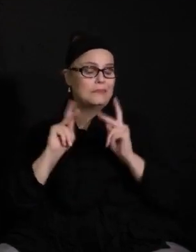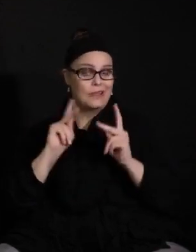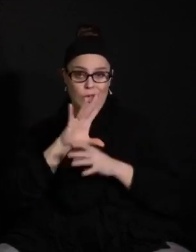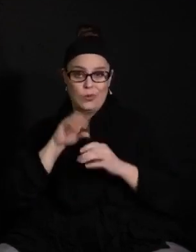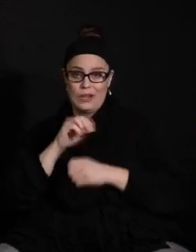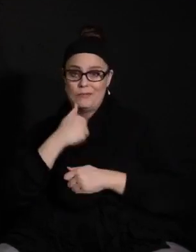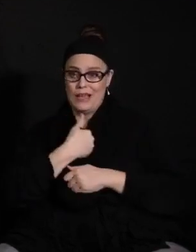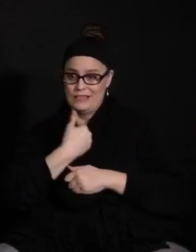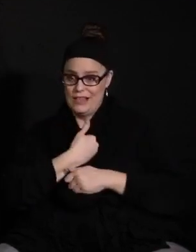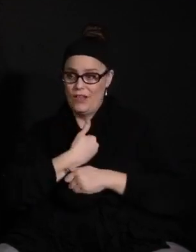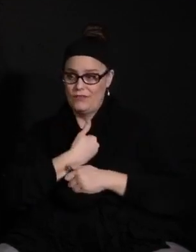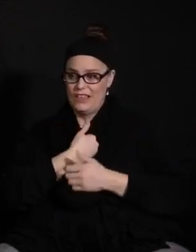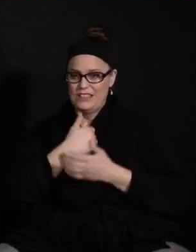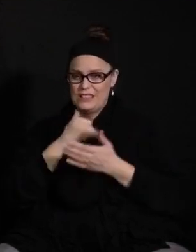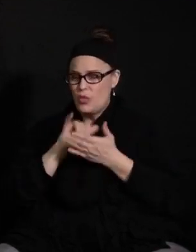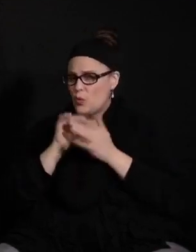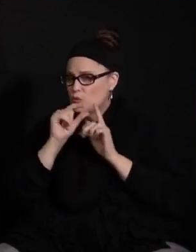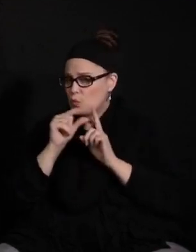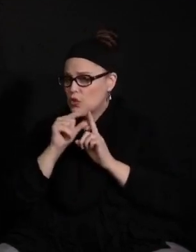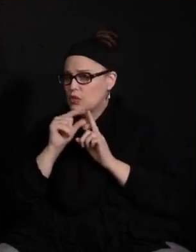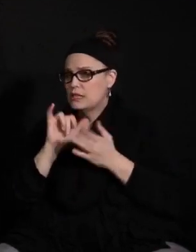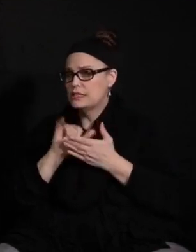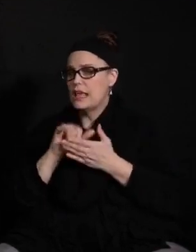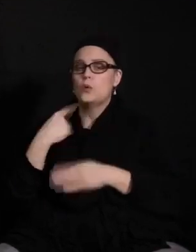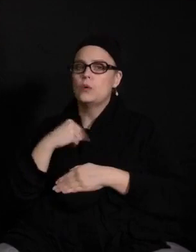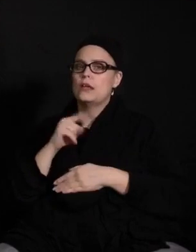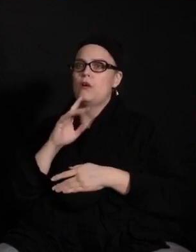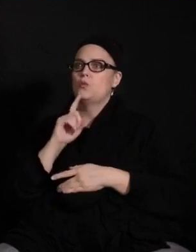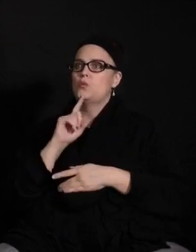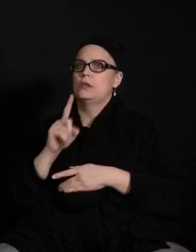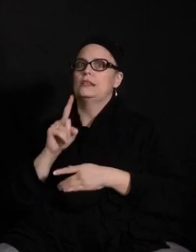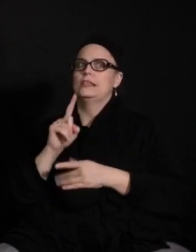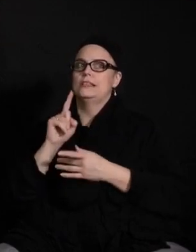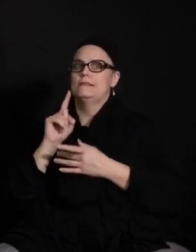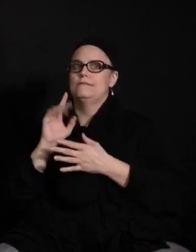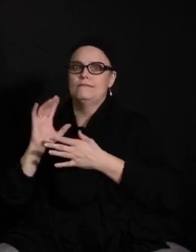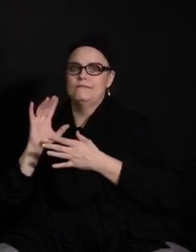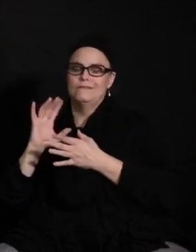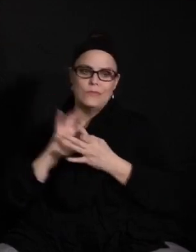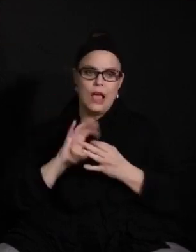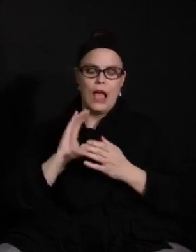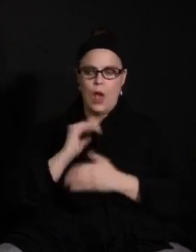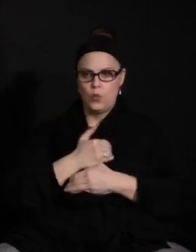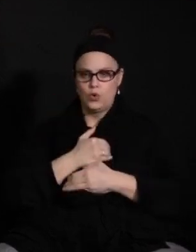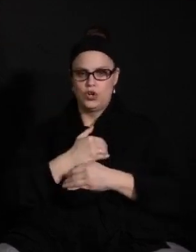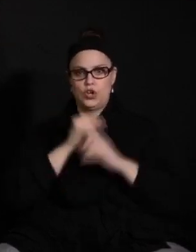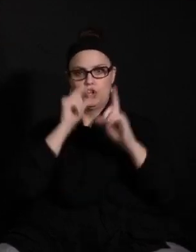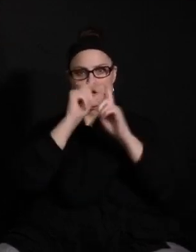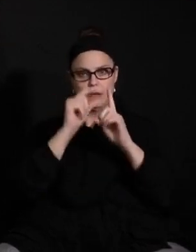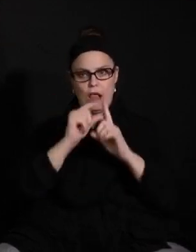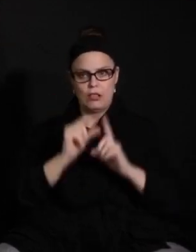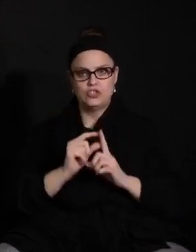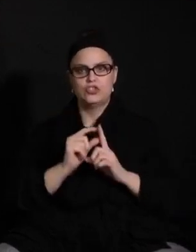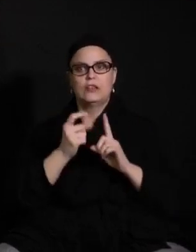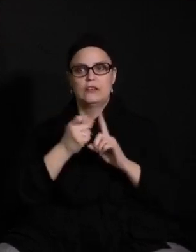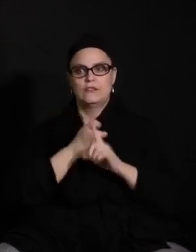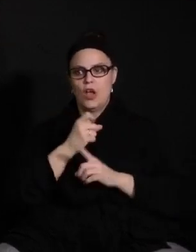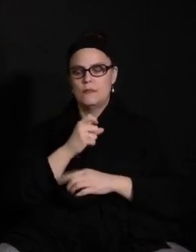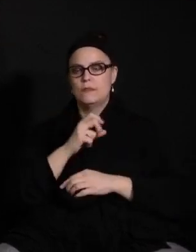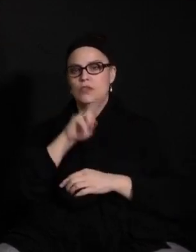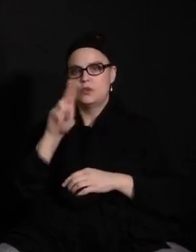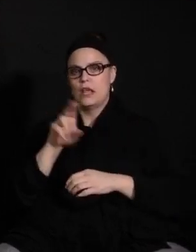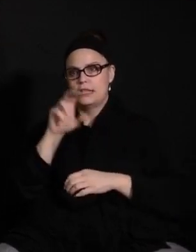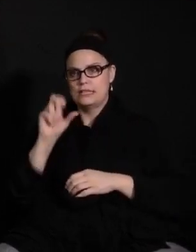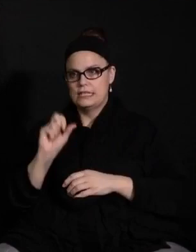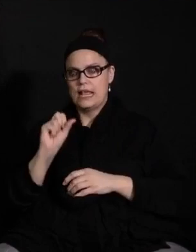honing in on those words. Because we are really referring back to our industry terminology from the United States Department of